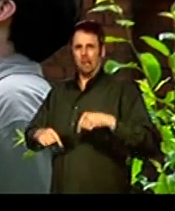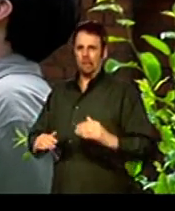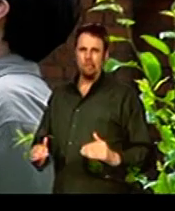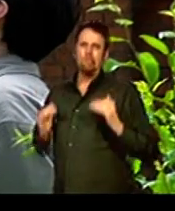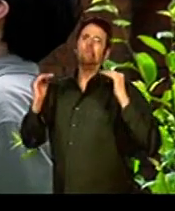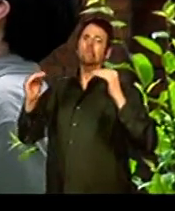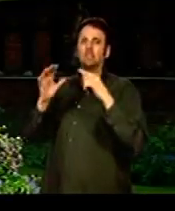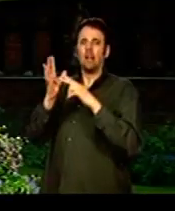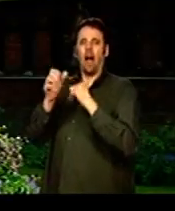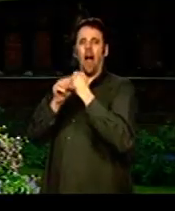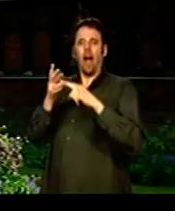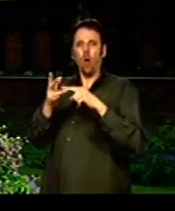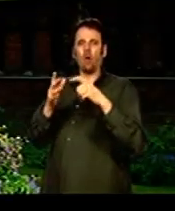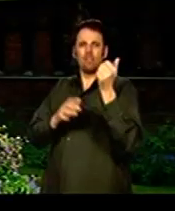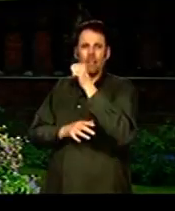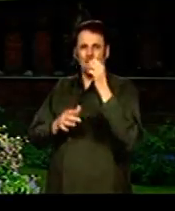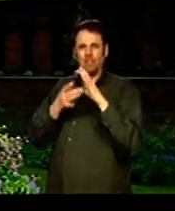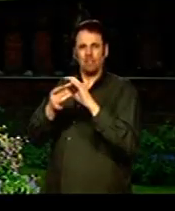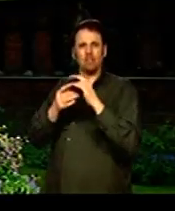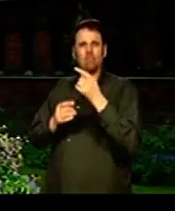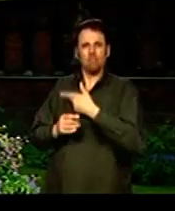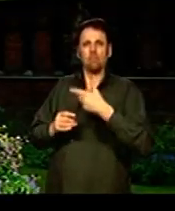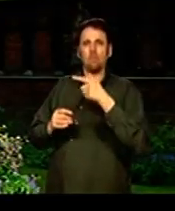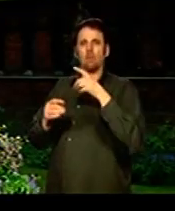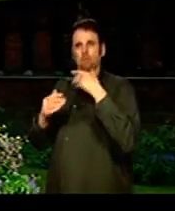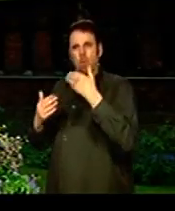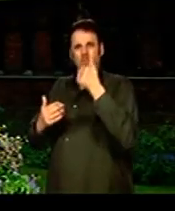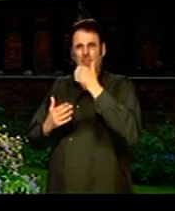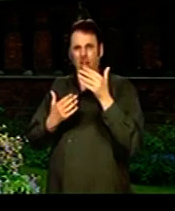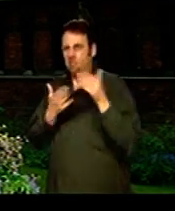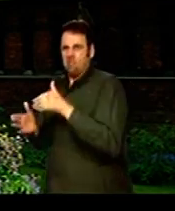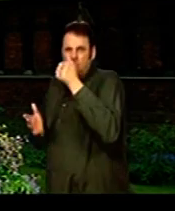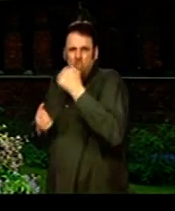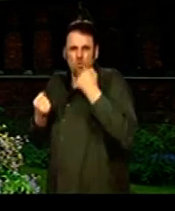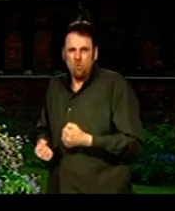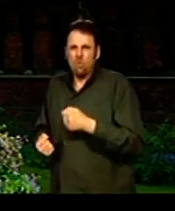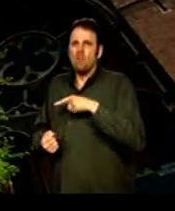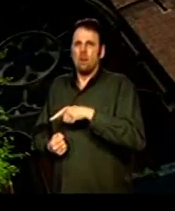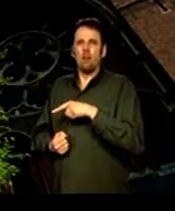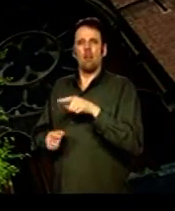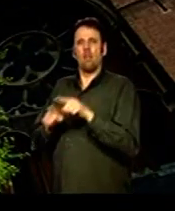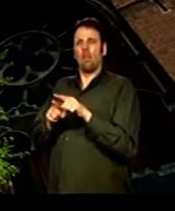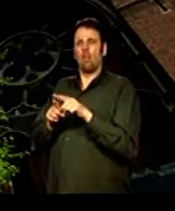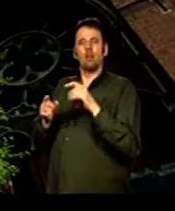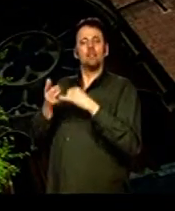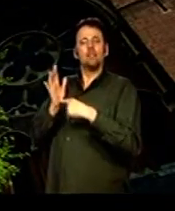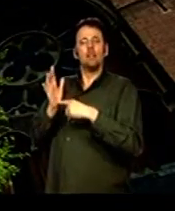which is almost more Catholic than the Catholics. You can immediately see that it's quite unlike St Bartholomew's. Its roofs